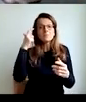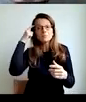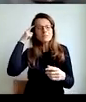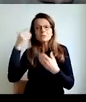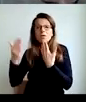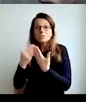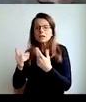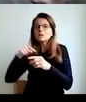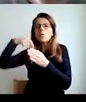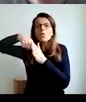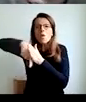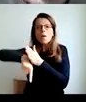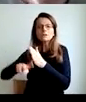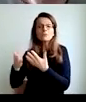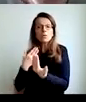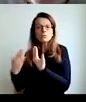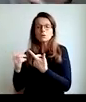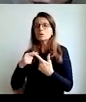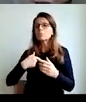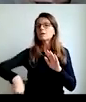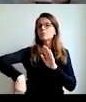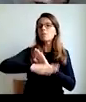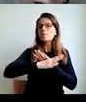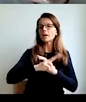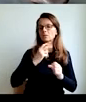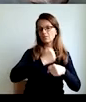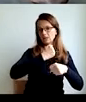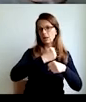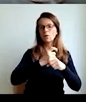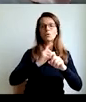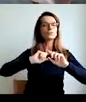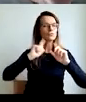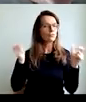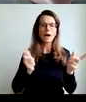into work, without stability in our work, move into